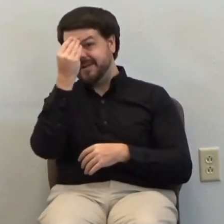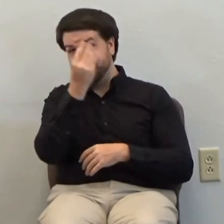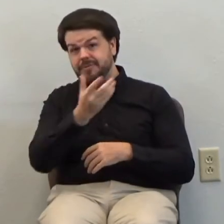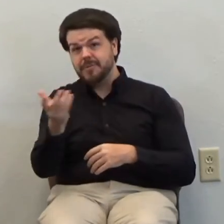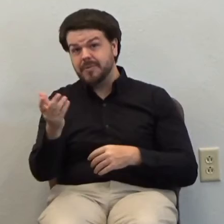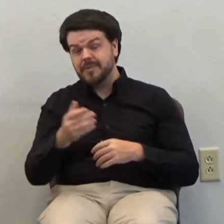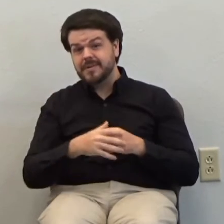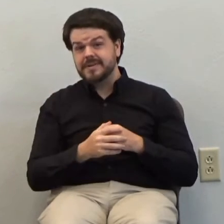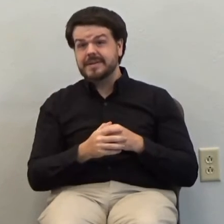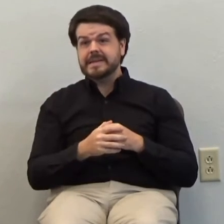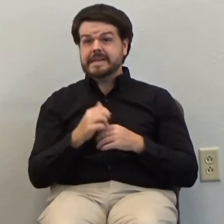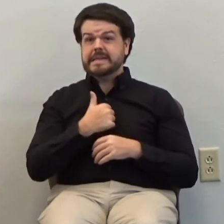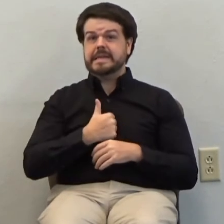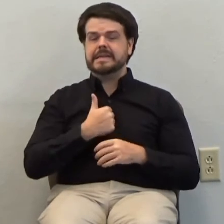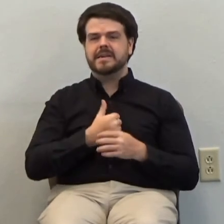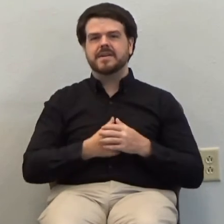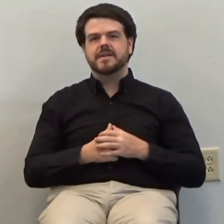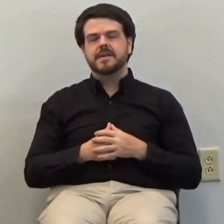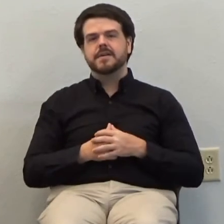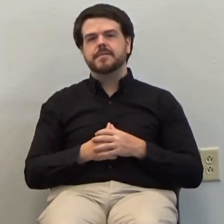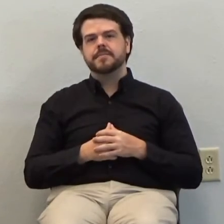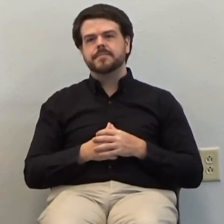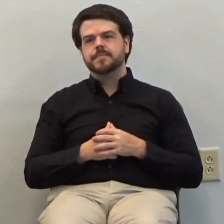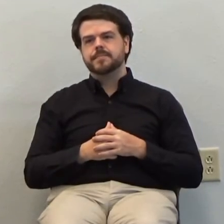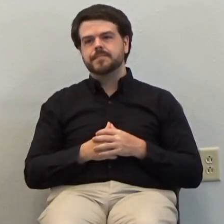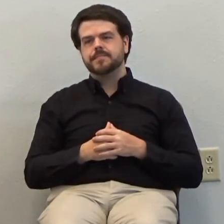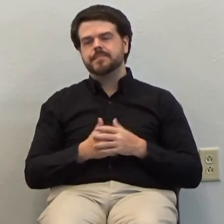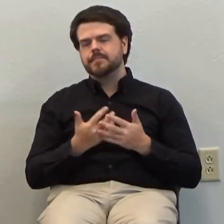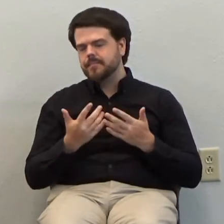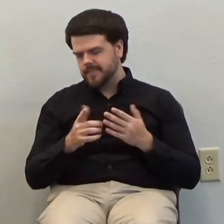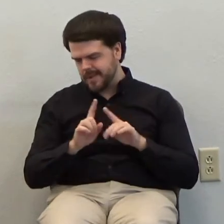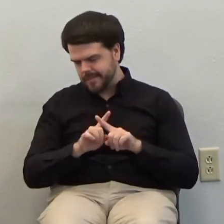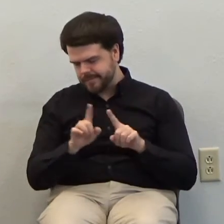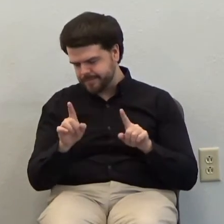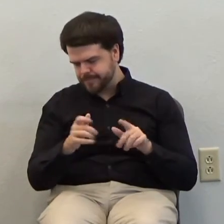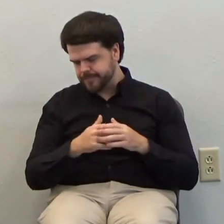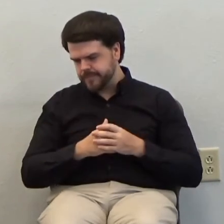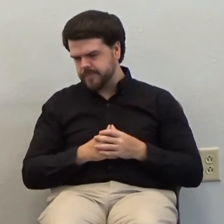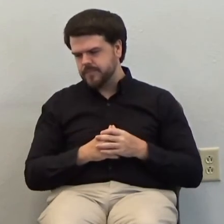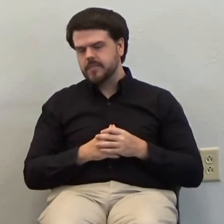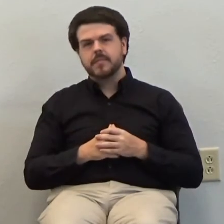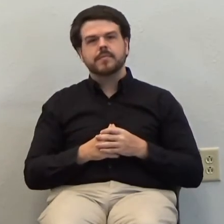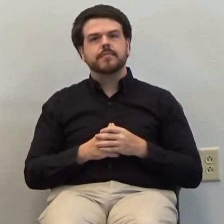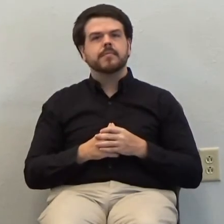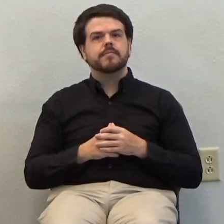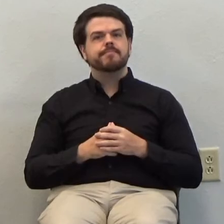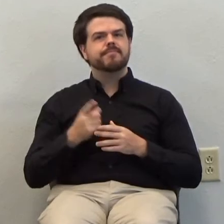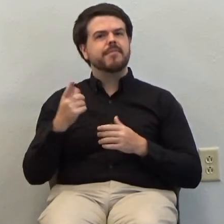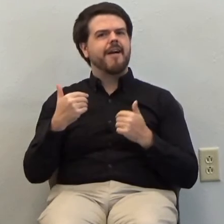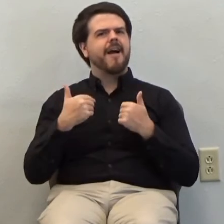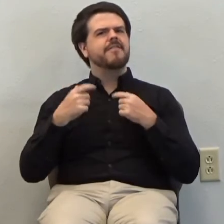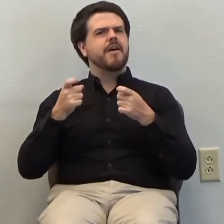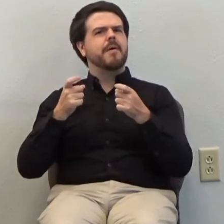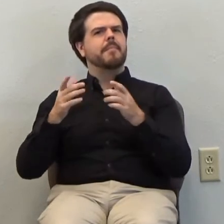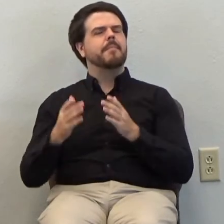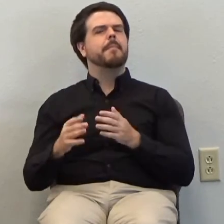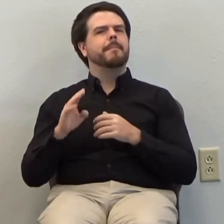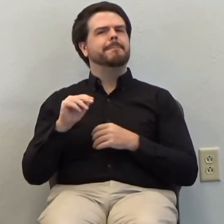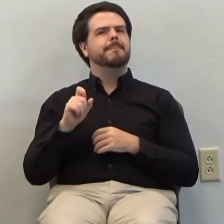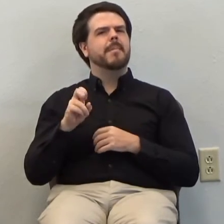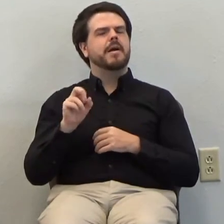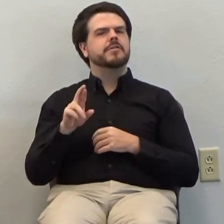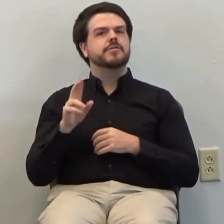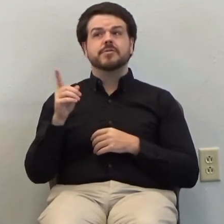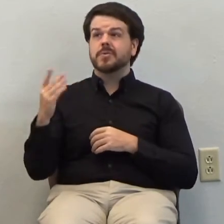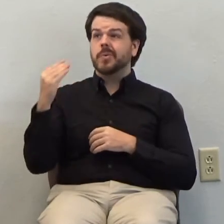I'm not prepared you well nevertheless we have a master who doesn't who realizes that we